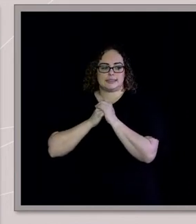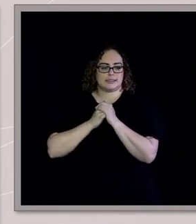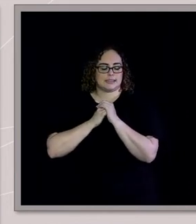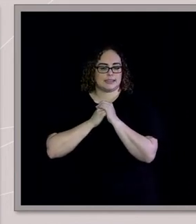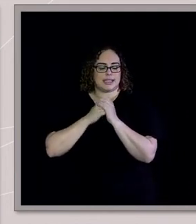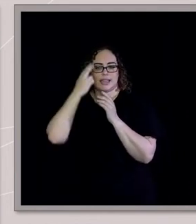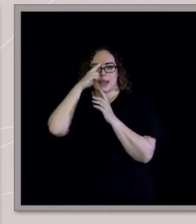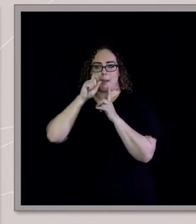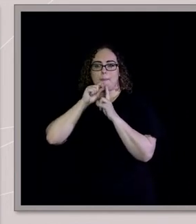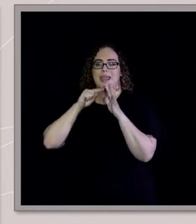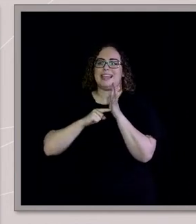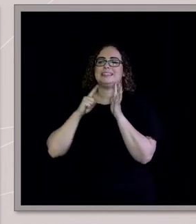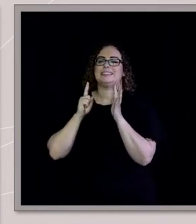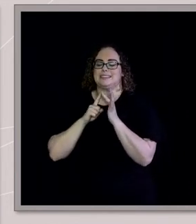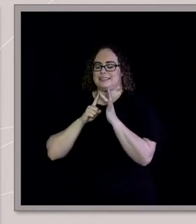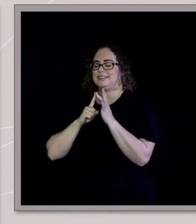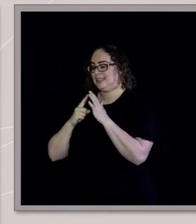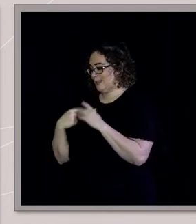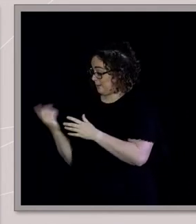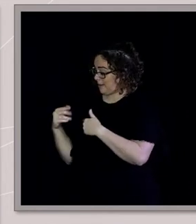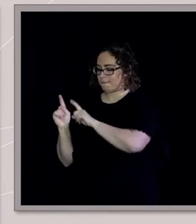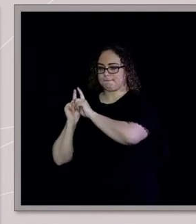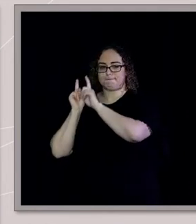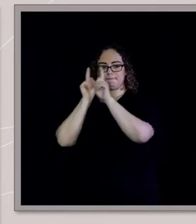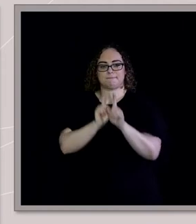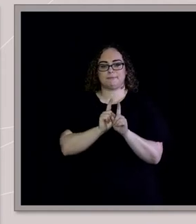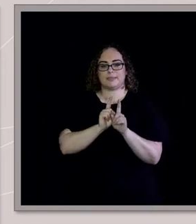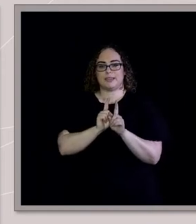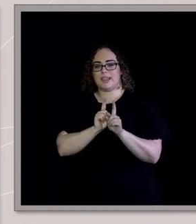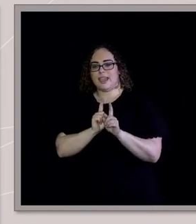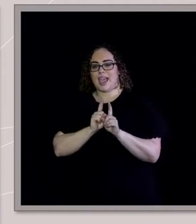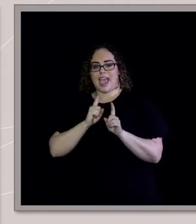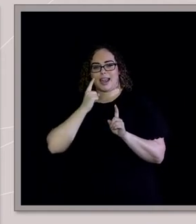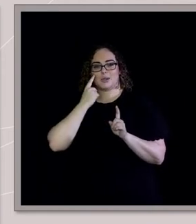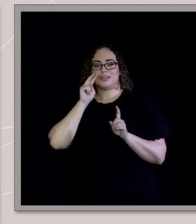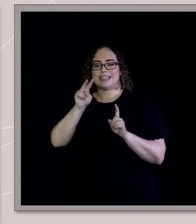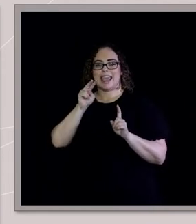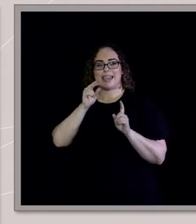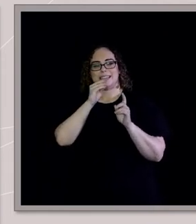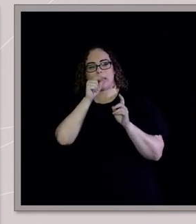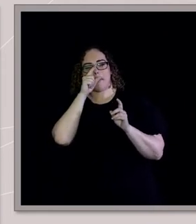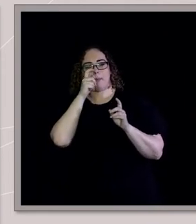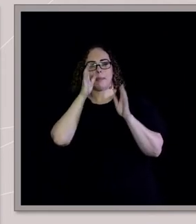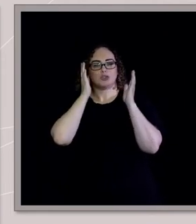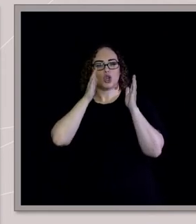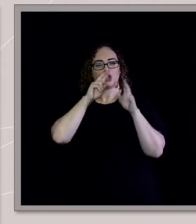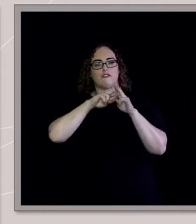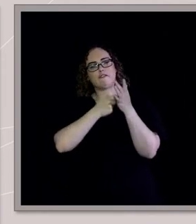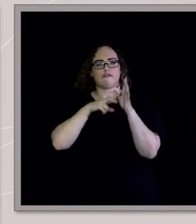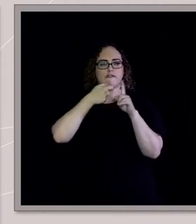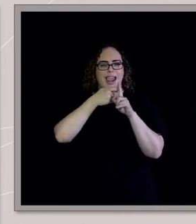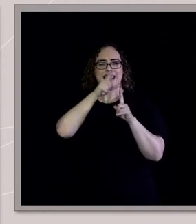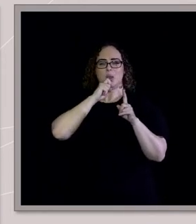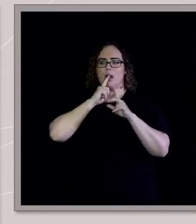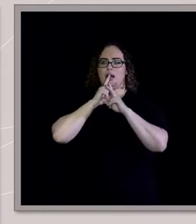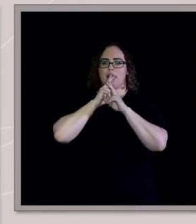peed along to the church and I look around and there's Frank. I'm like, he's going to go for it, isn't it? So it gets to that point of the meeting where they, they do